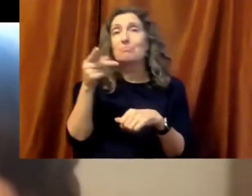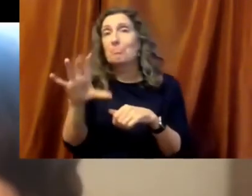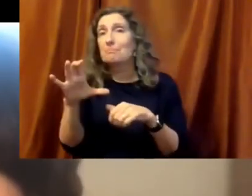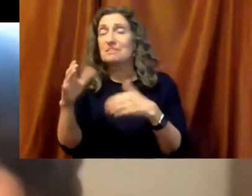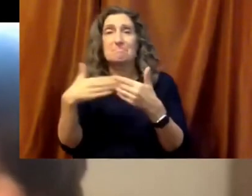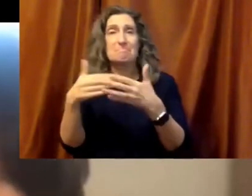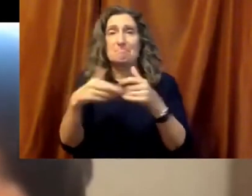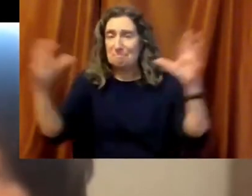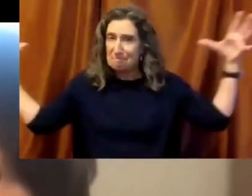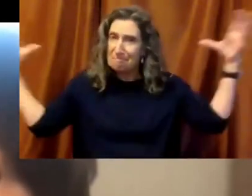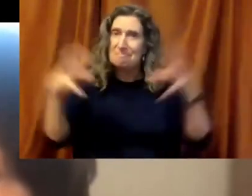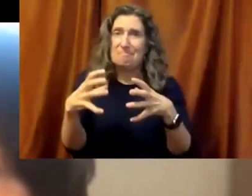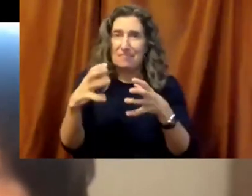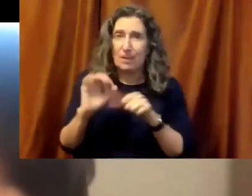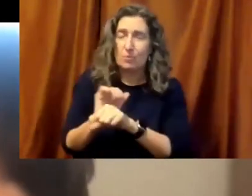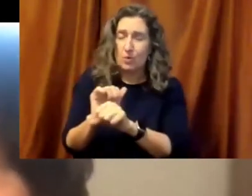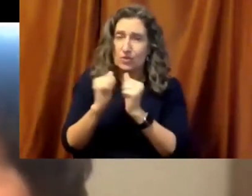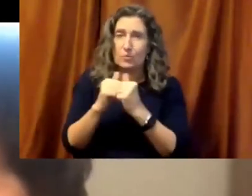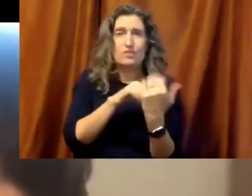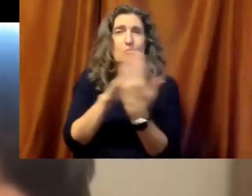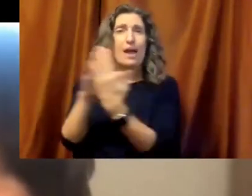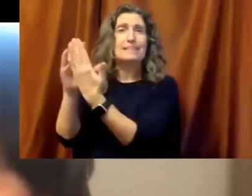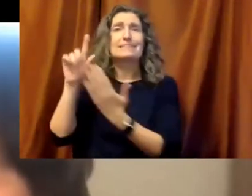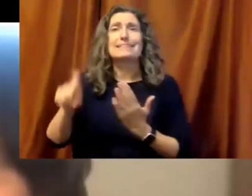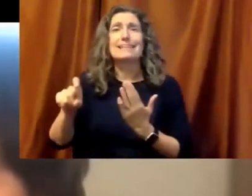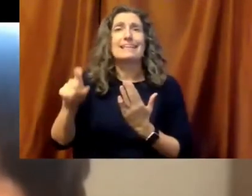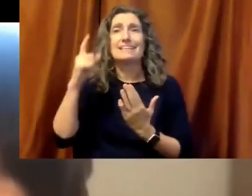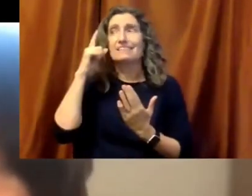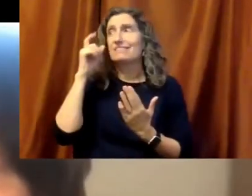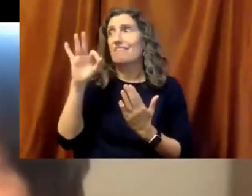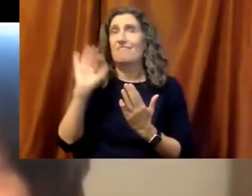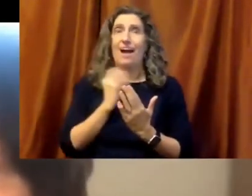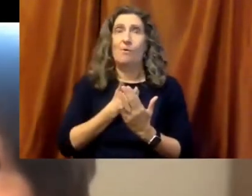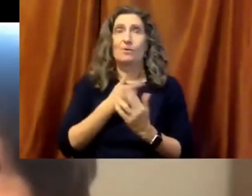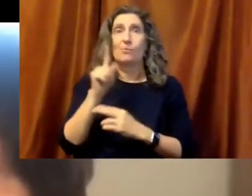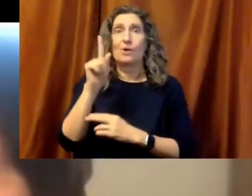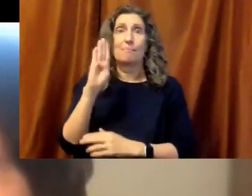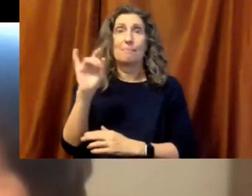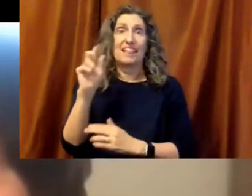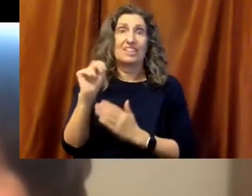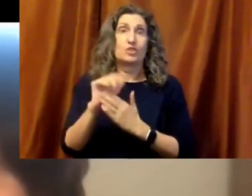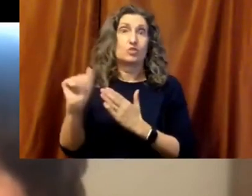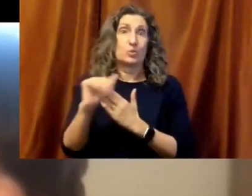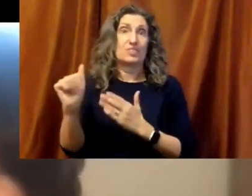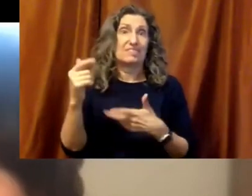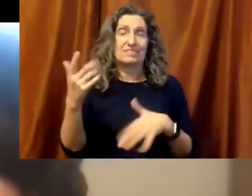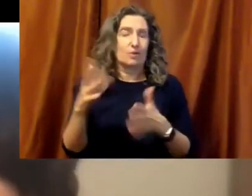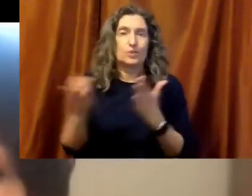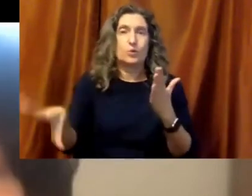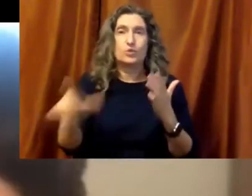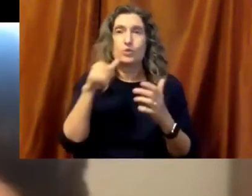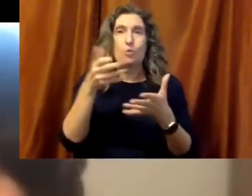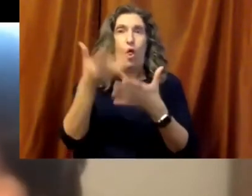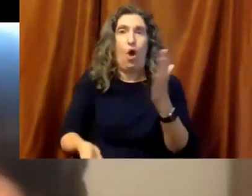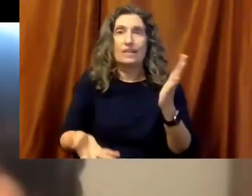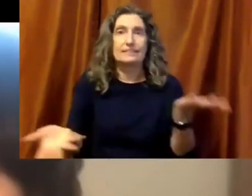can come together to coordinate the response in addressing the needs of those over 1 billion students that